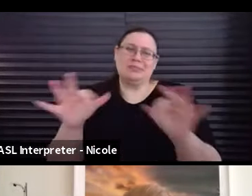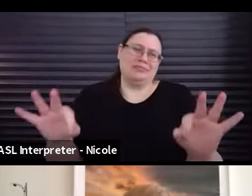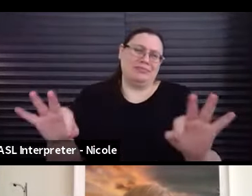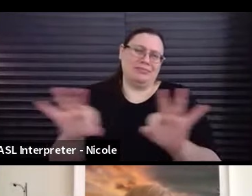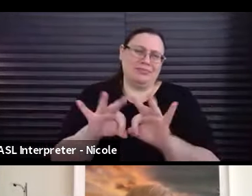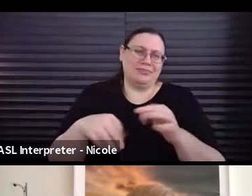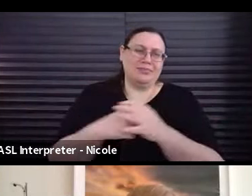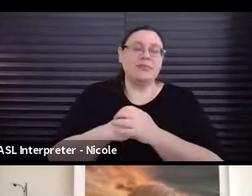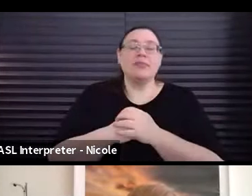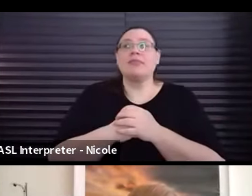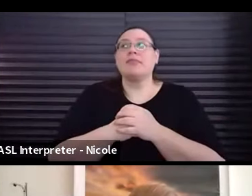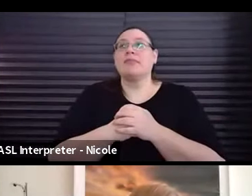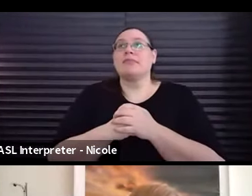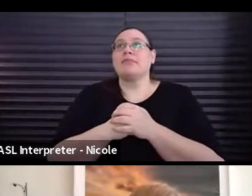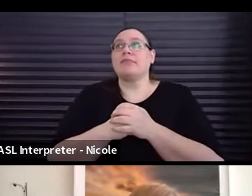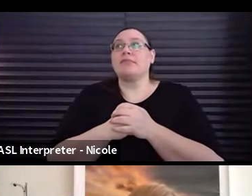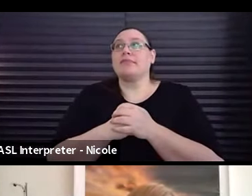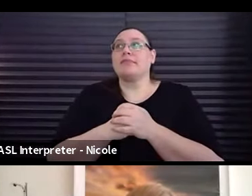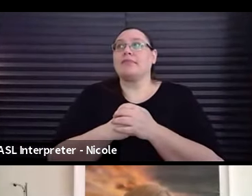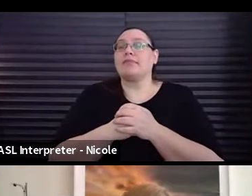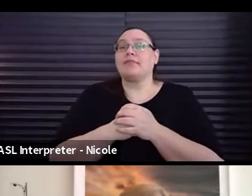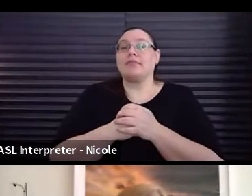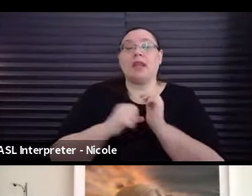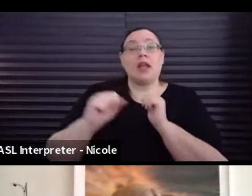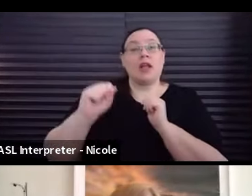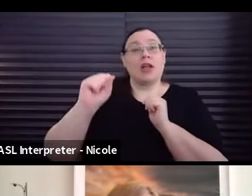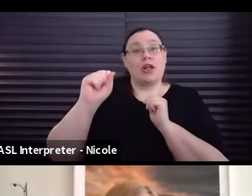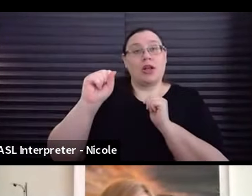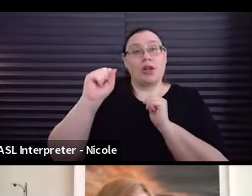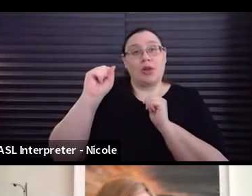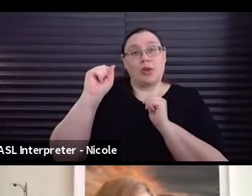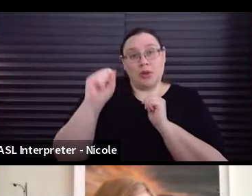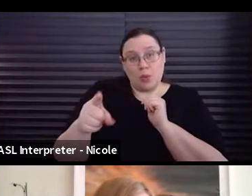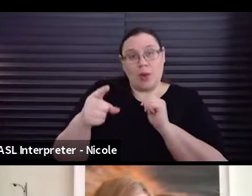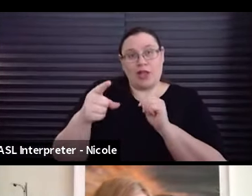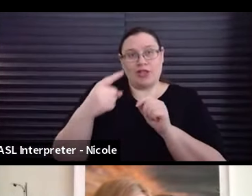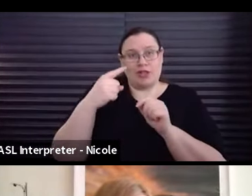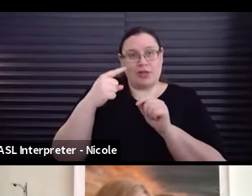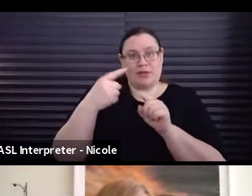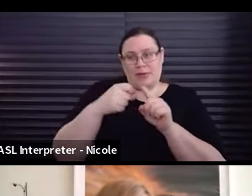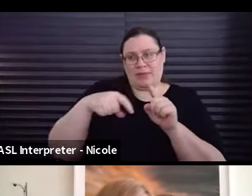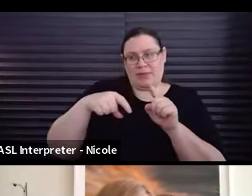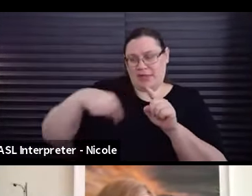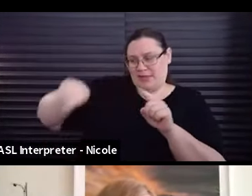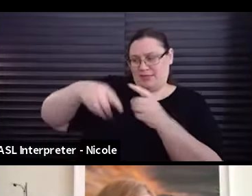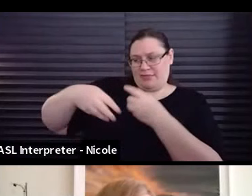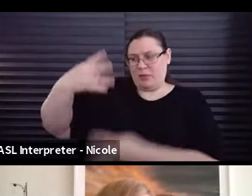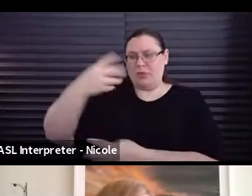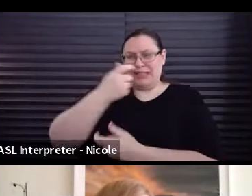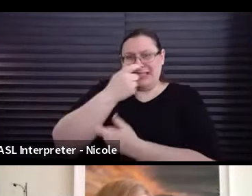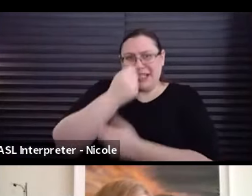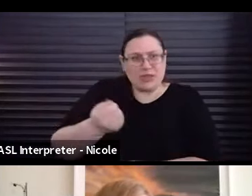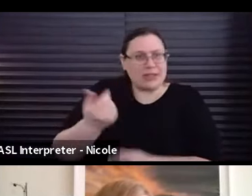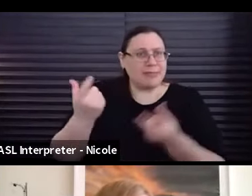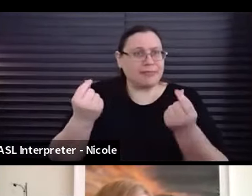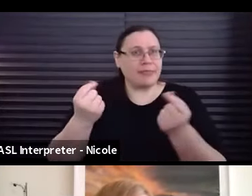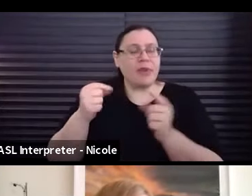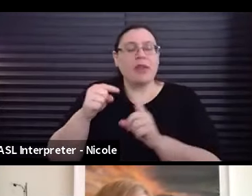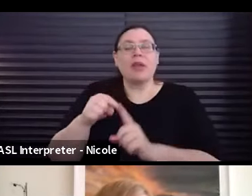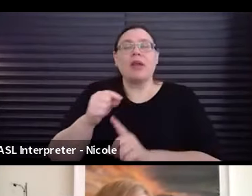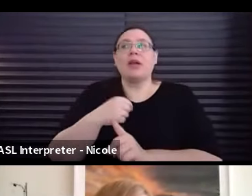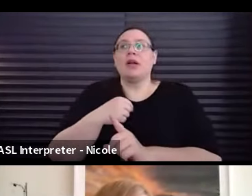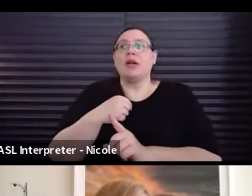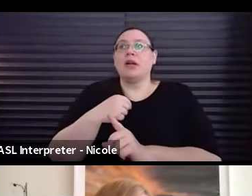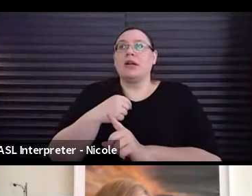Um, the question that I, of this sort of this group that struck me really interesting was, you know, um, it